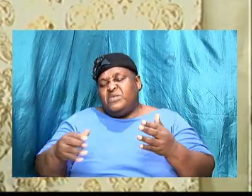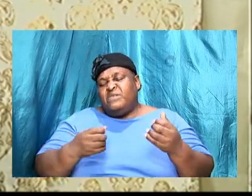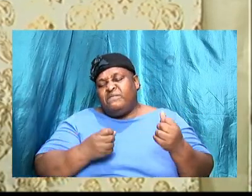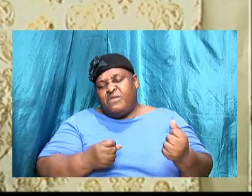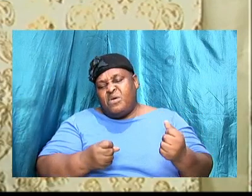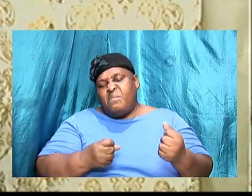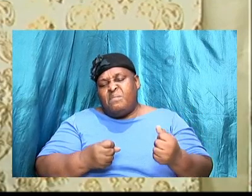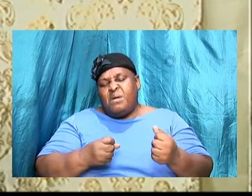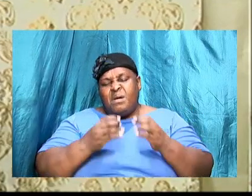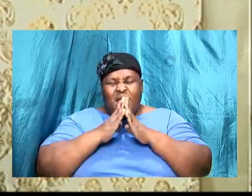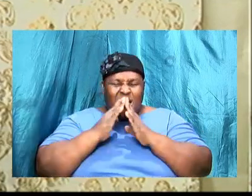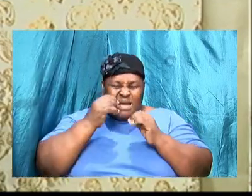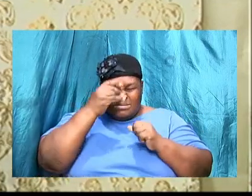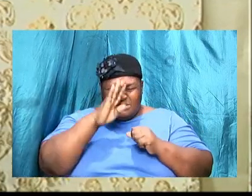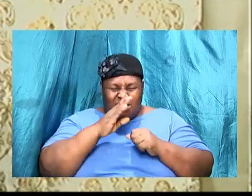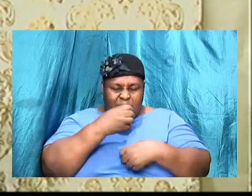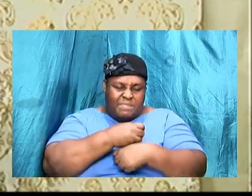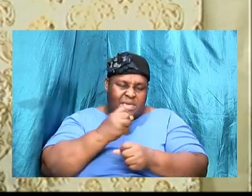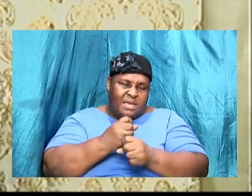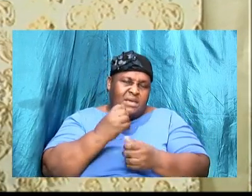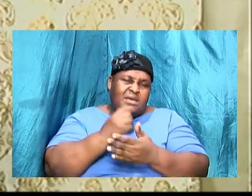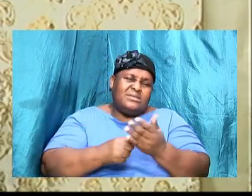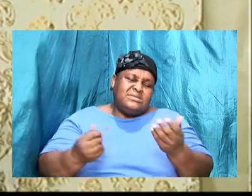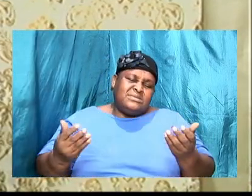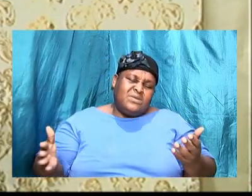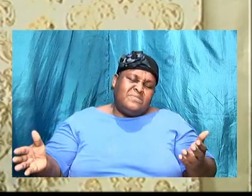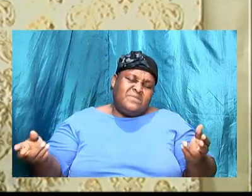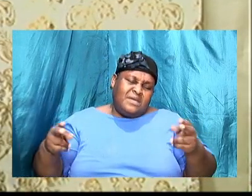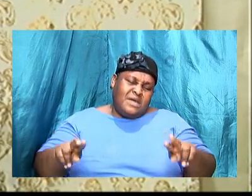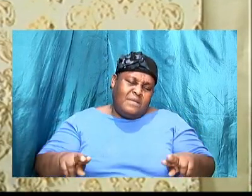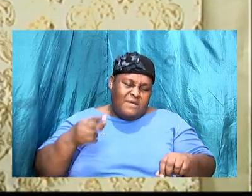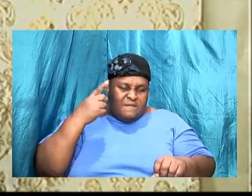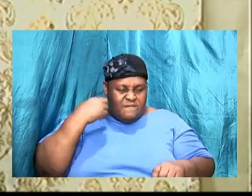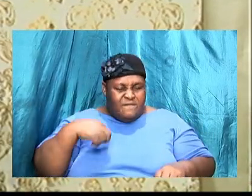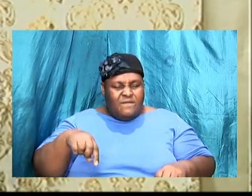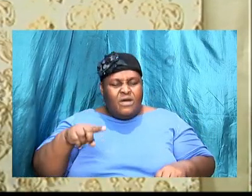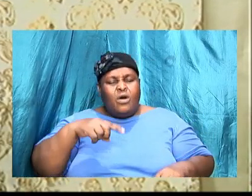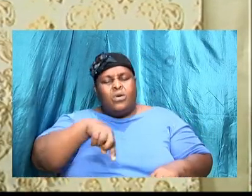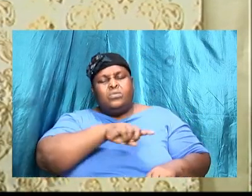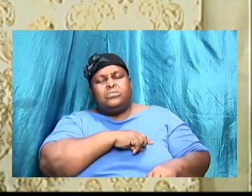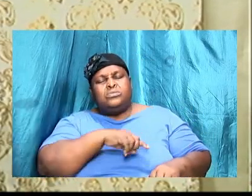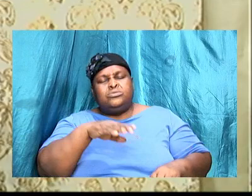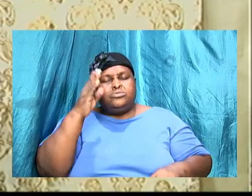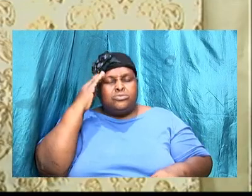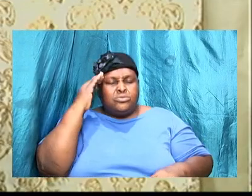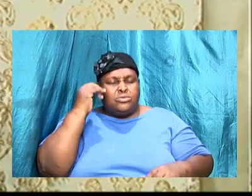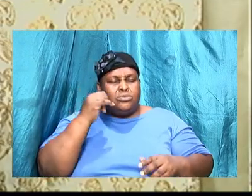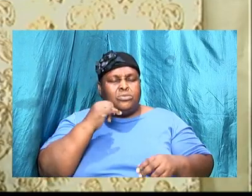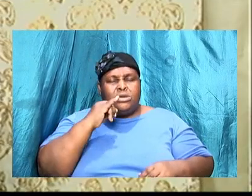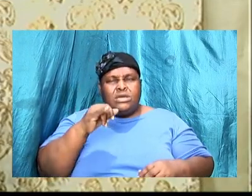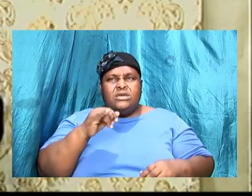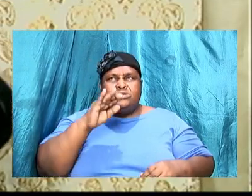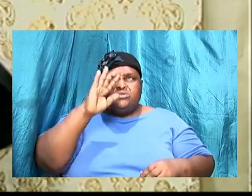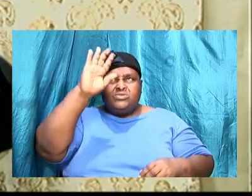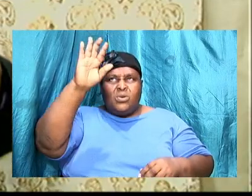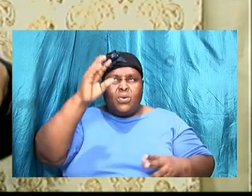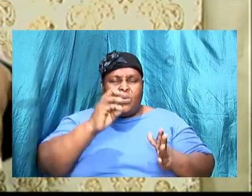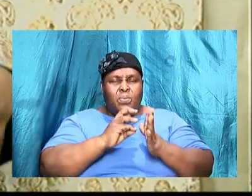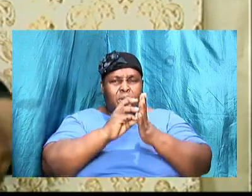to make something happen for us to know that this is your will so so Gideon said look here